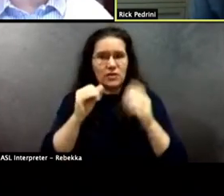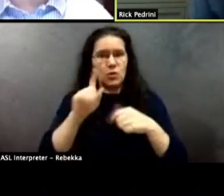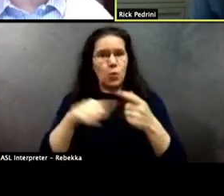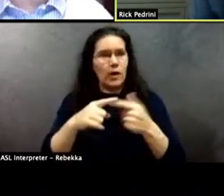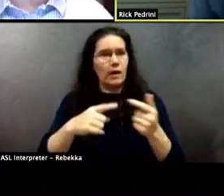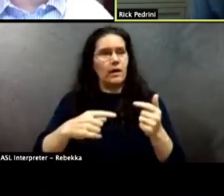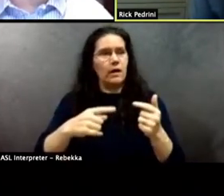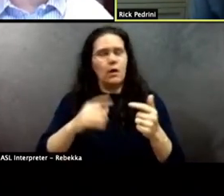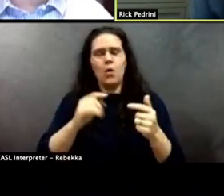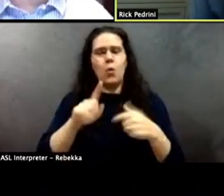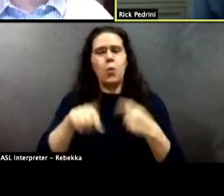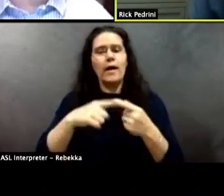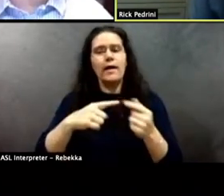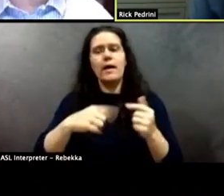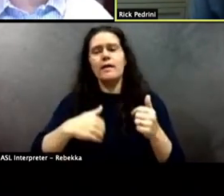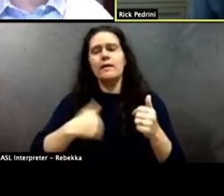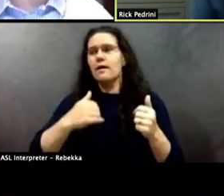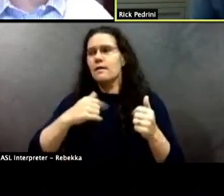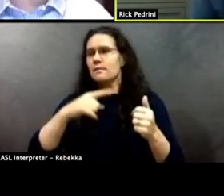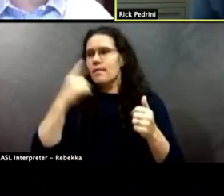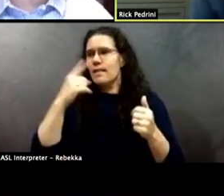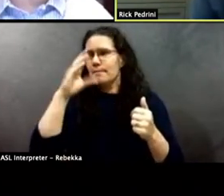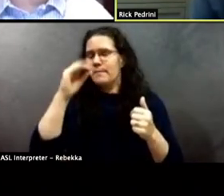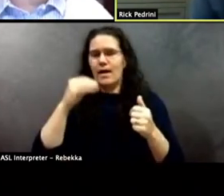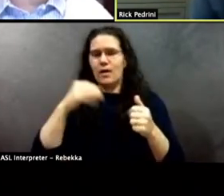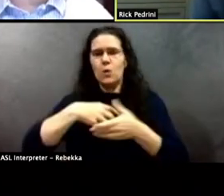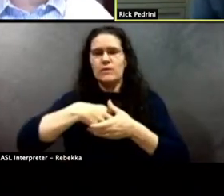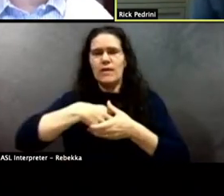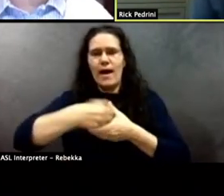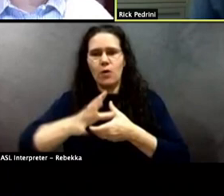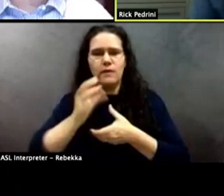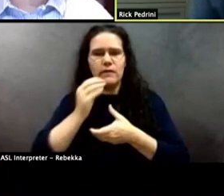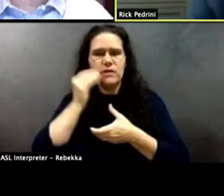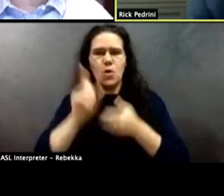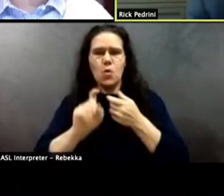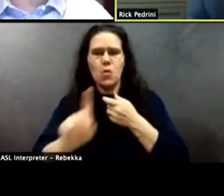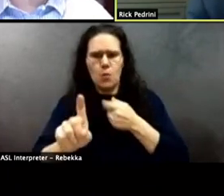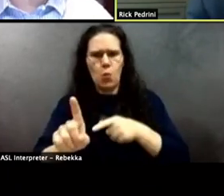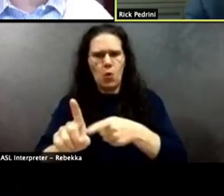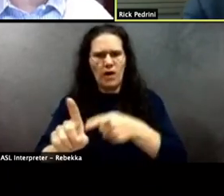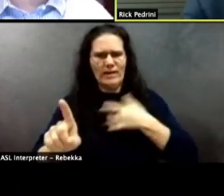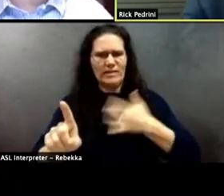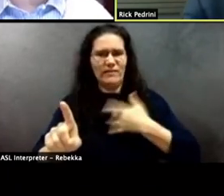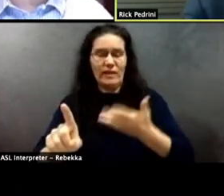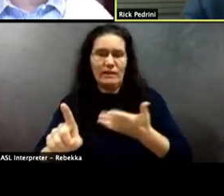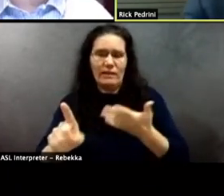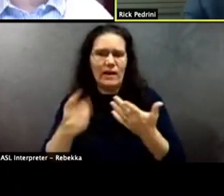leaves the house. I really can't, I can't answer to that. I can only try and maybe learn